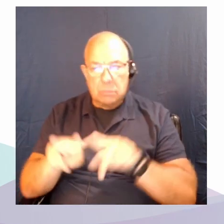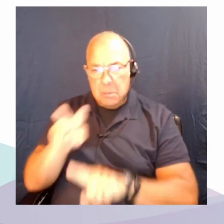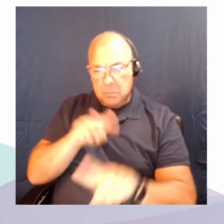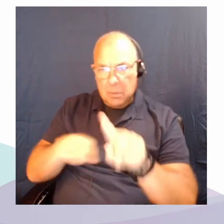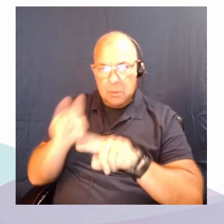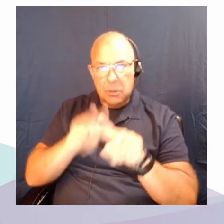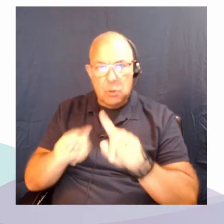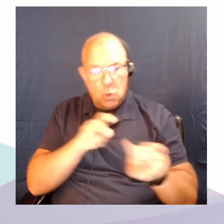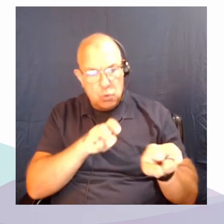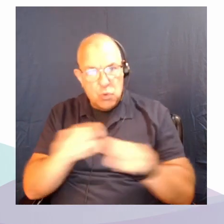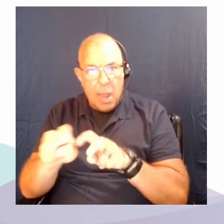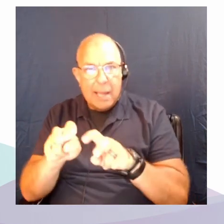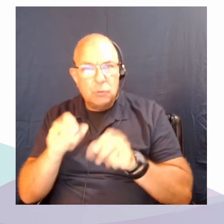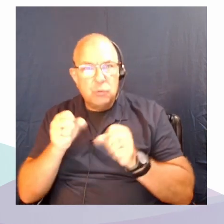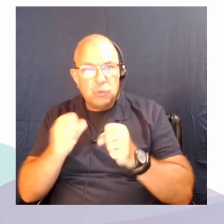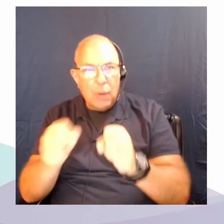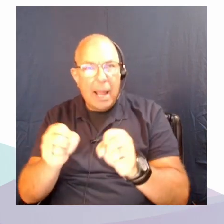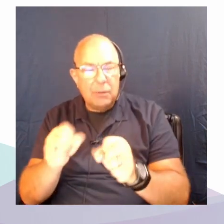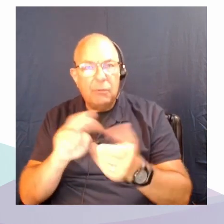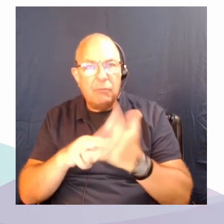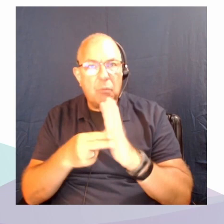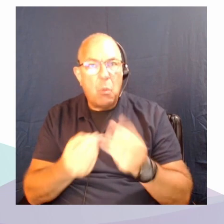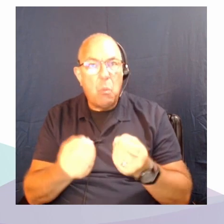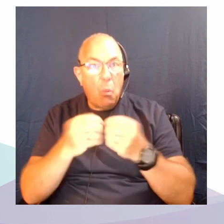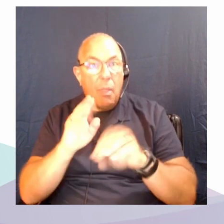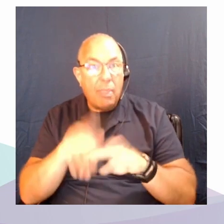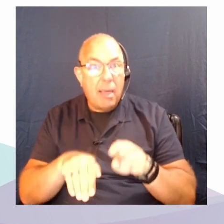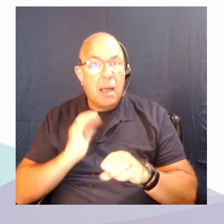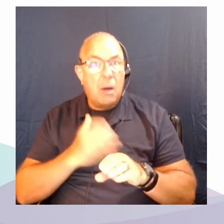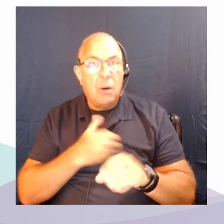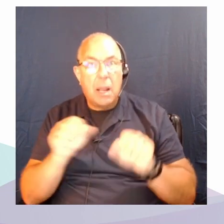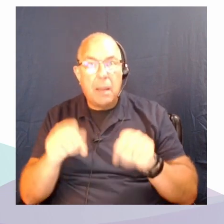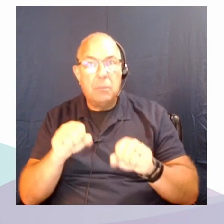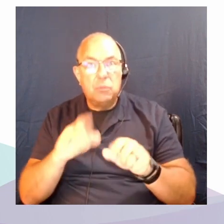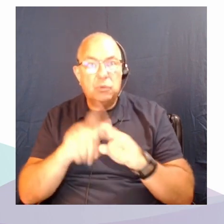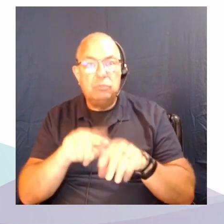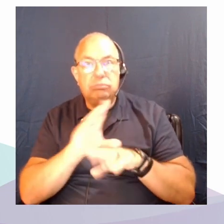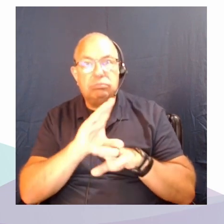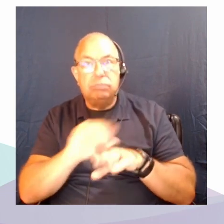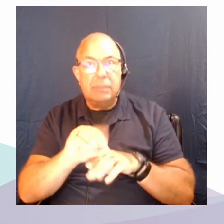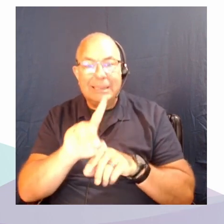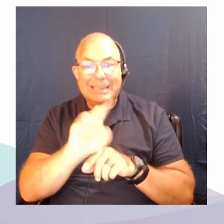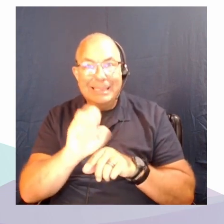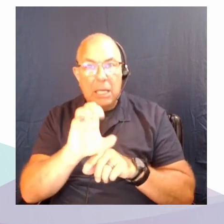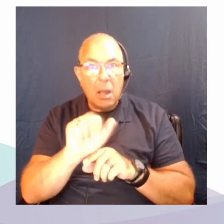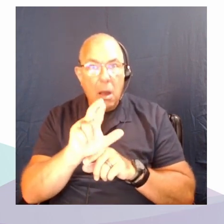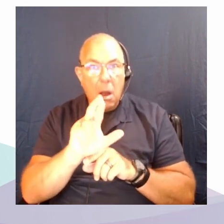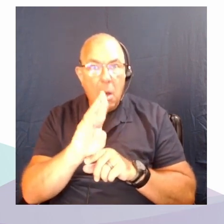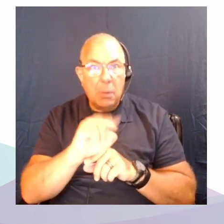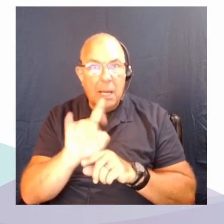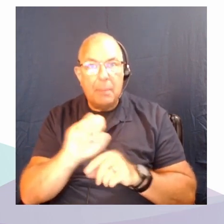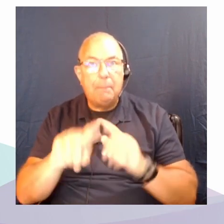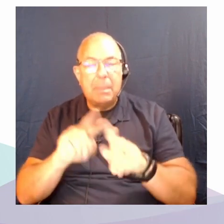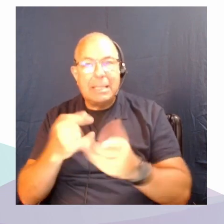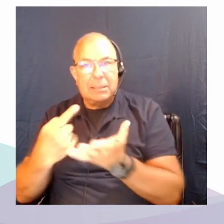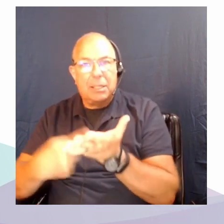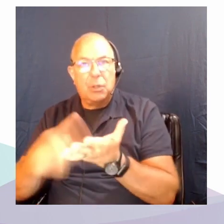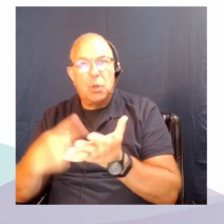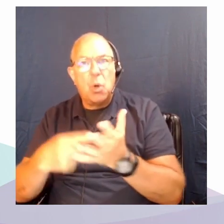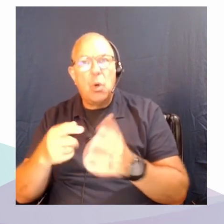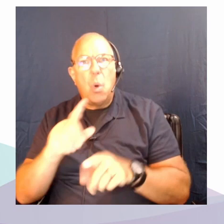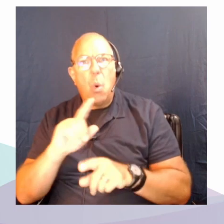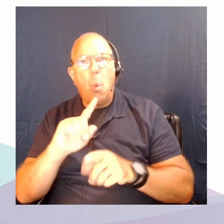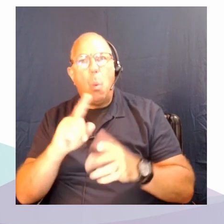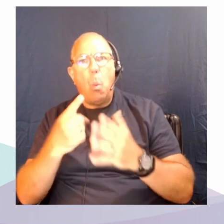for more than just their ability to decarbonize, but for their ability to really address the root causes of the current climate crisis, which